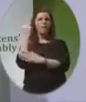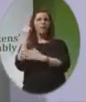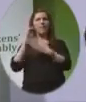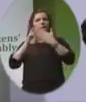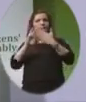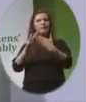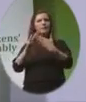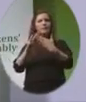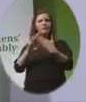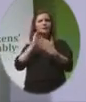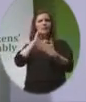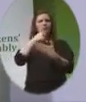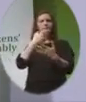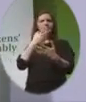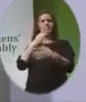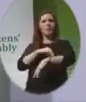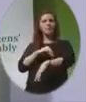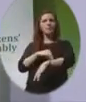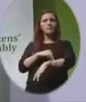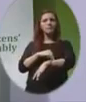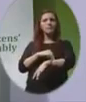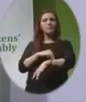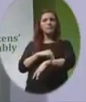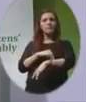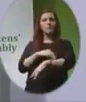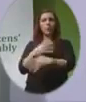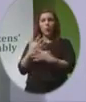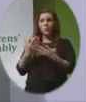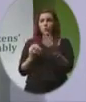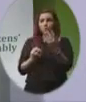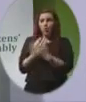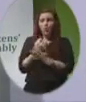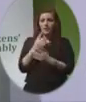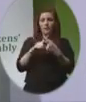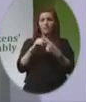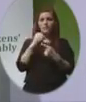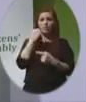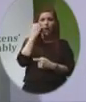odds. Stories of pain, heartbreak and regret.